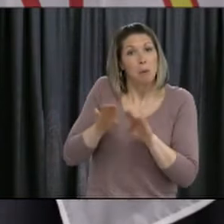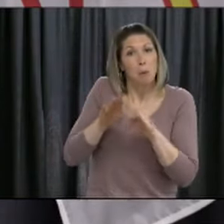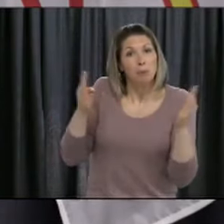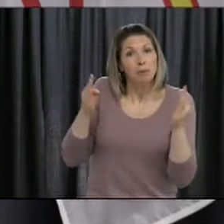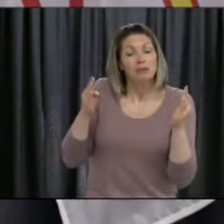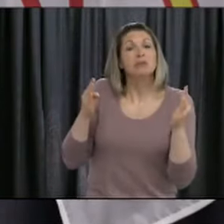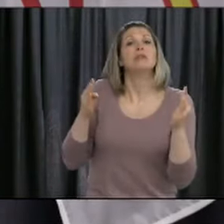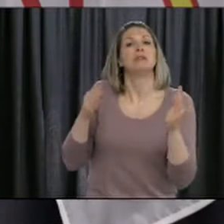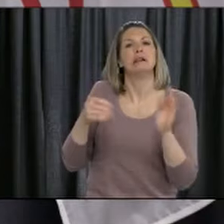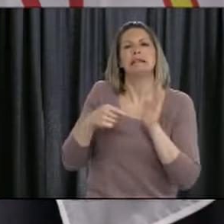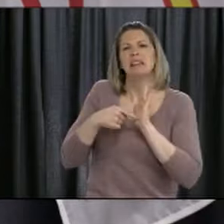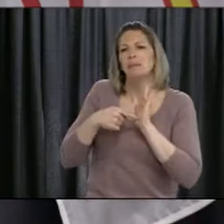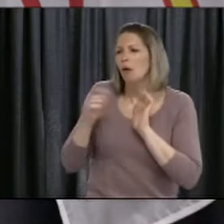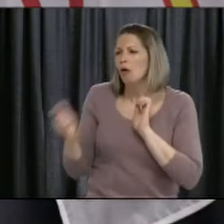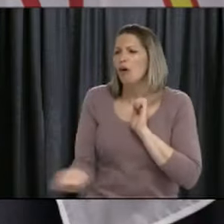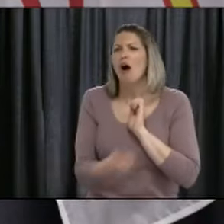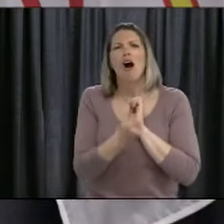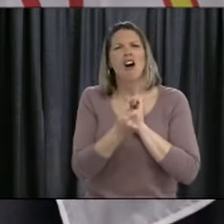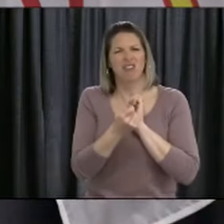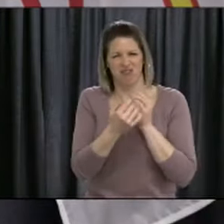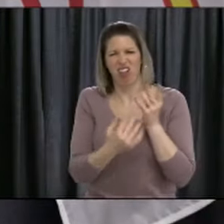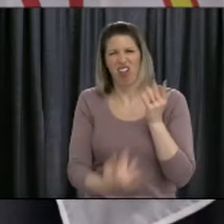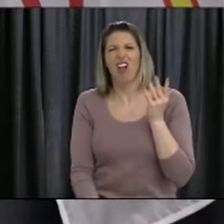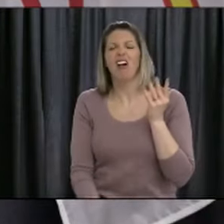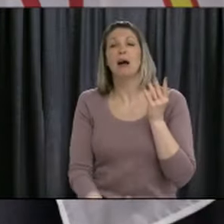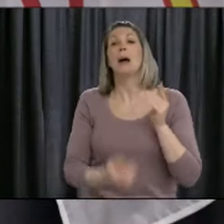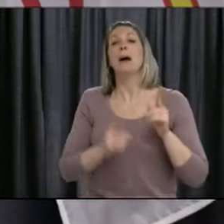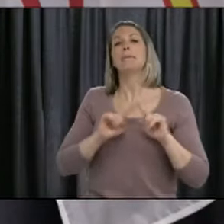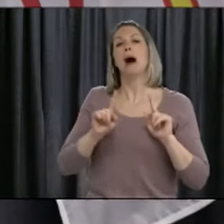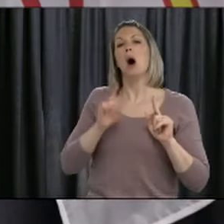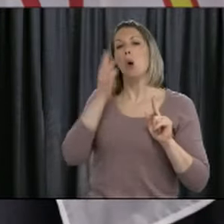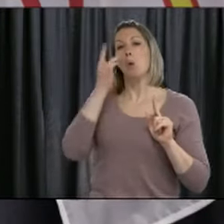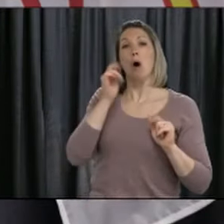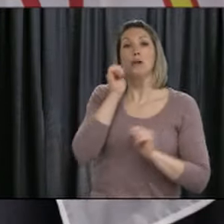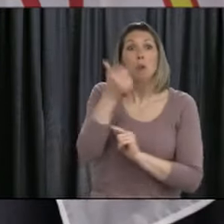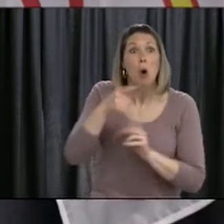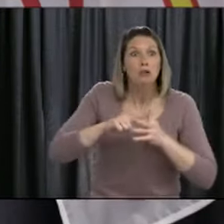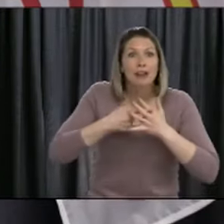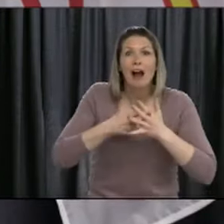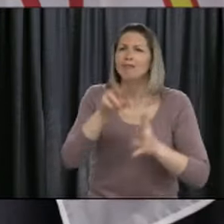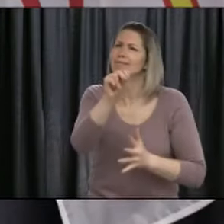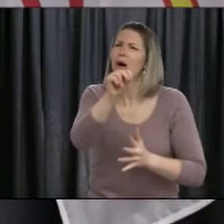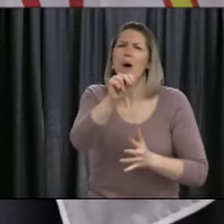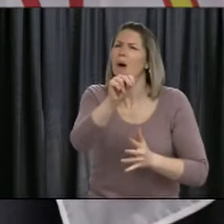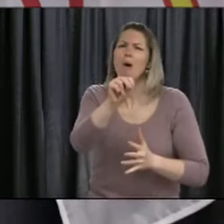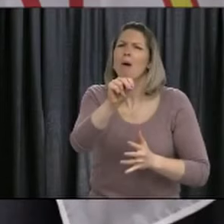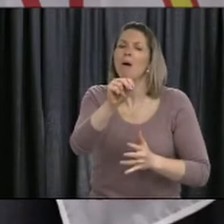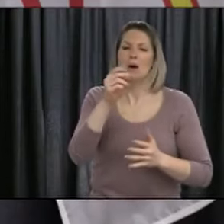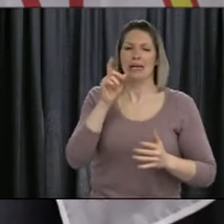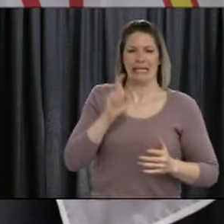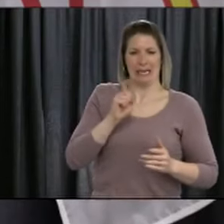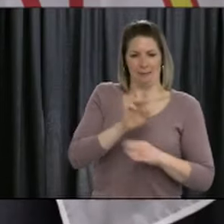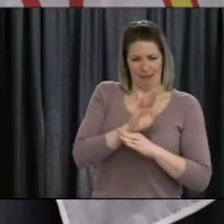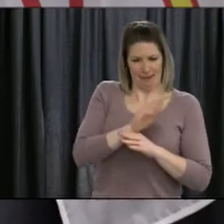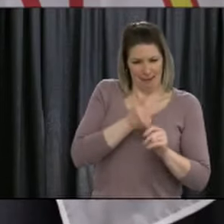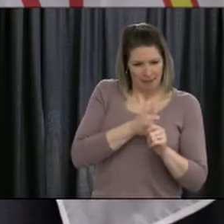the opportunity to actually work with those groups to let them know what the impact of these alerts would have on their businesses.